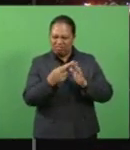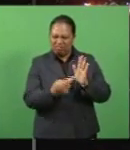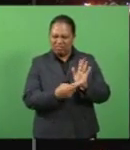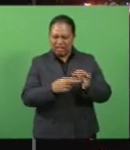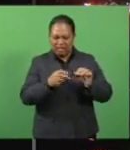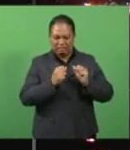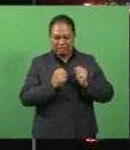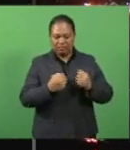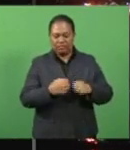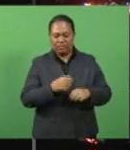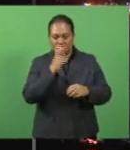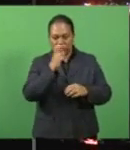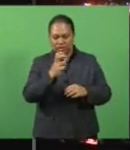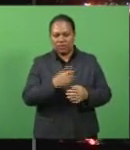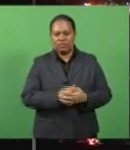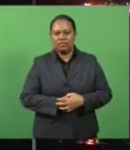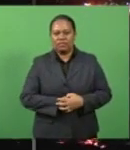in place.